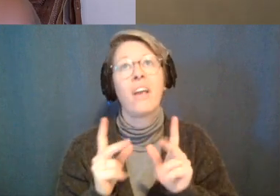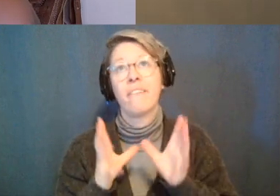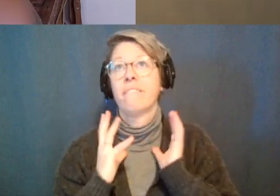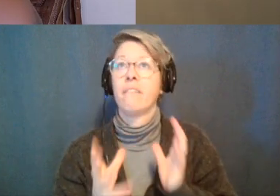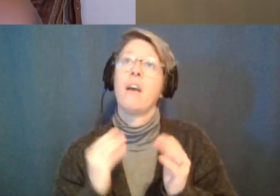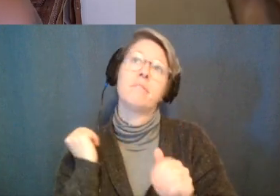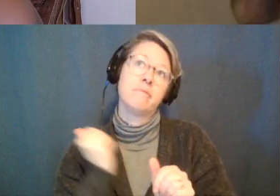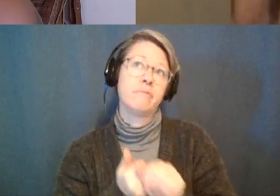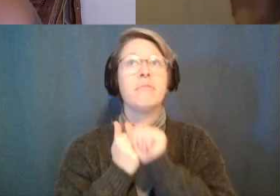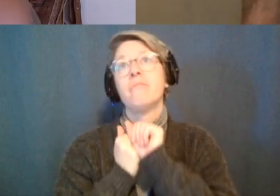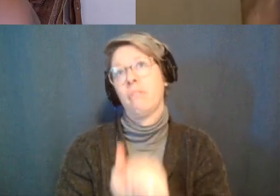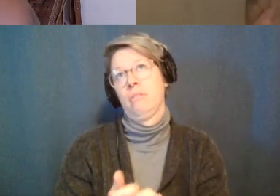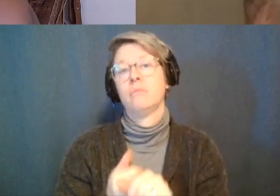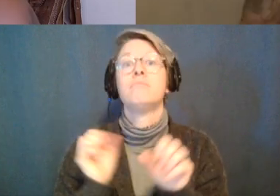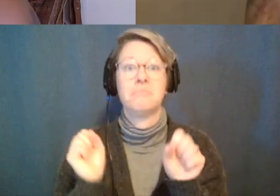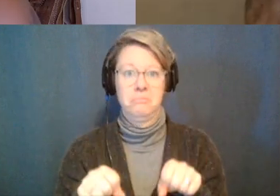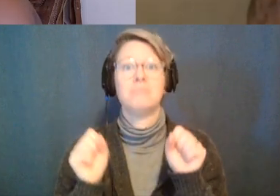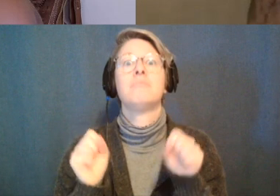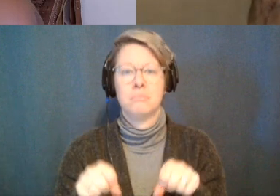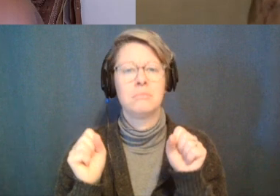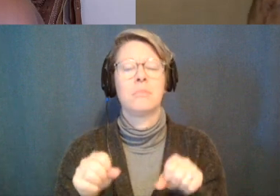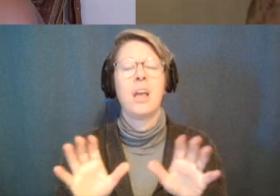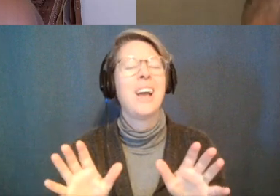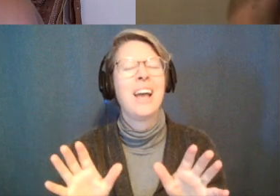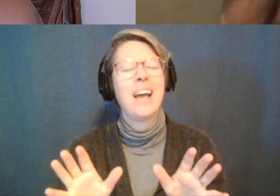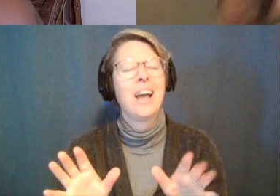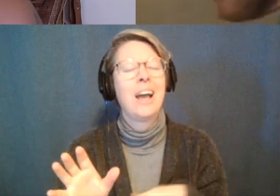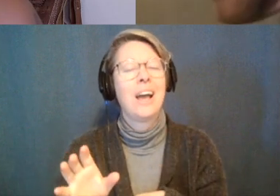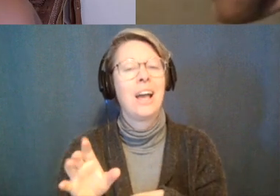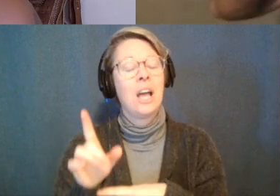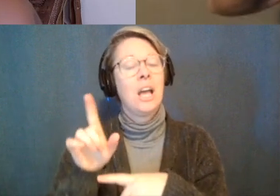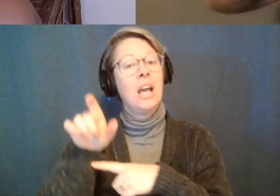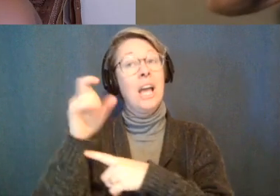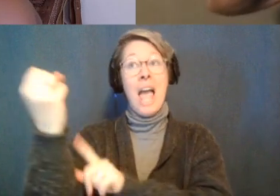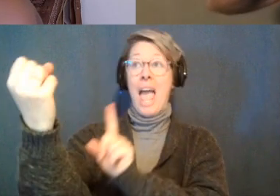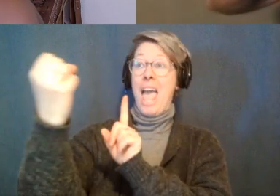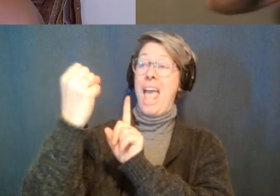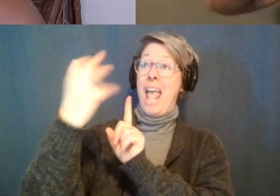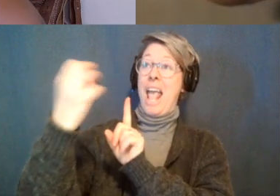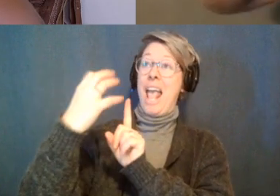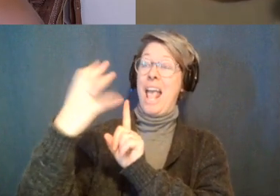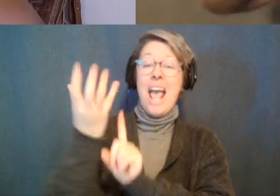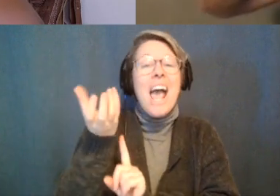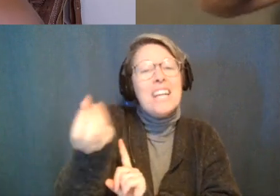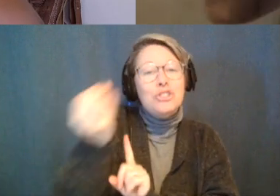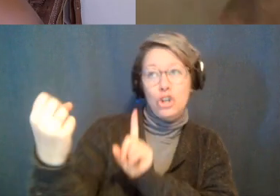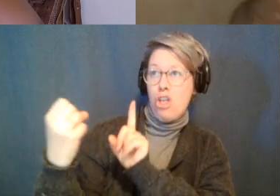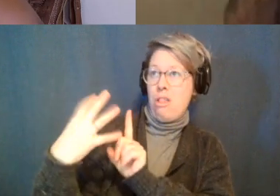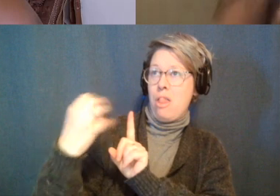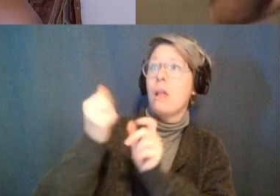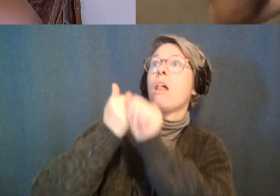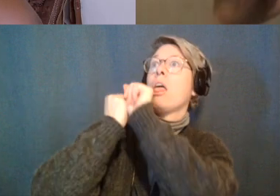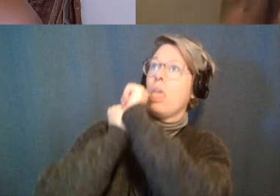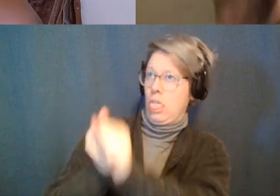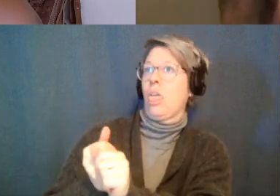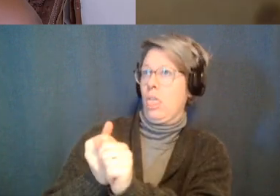it's like at what point do we make the change from external um influenced answers